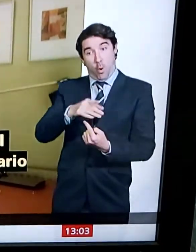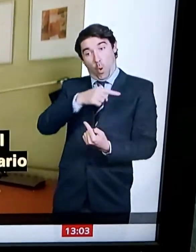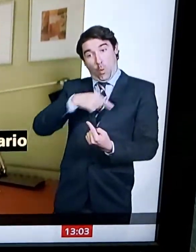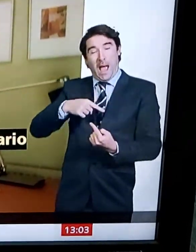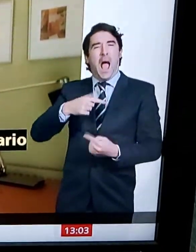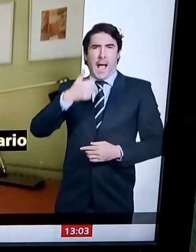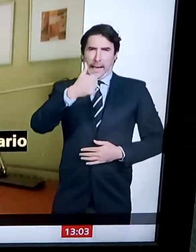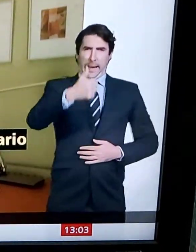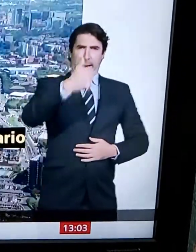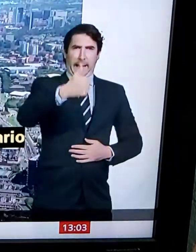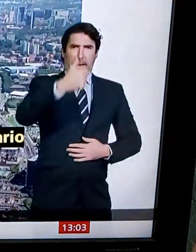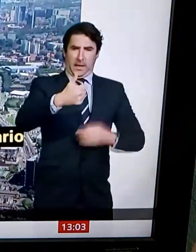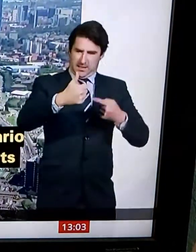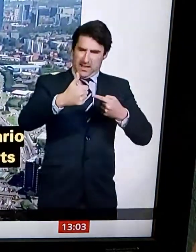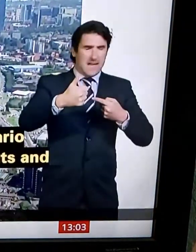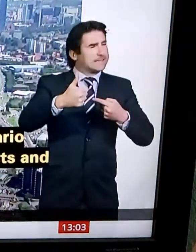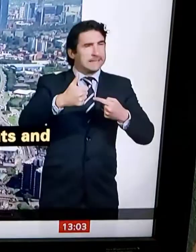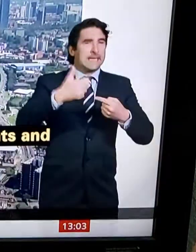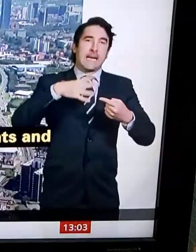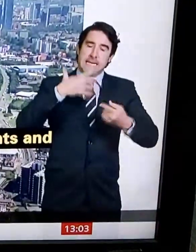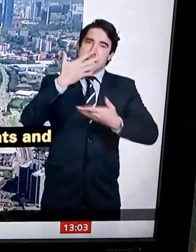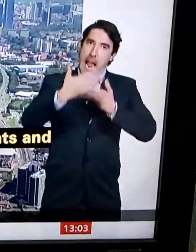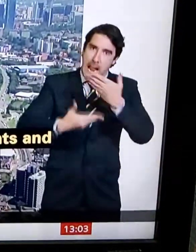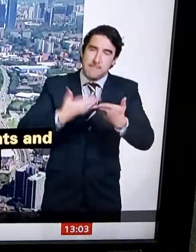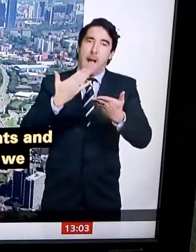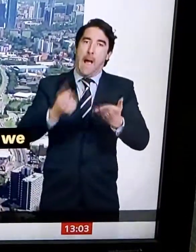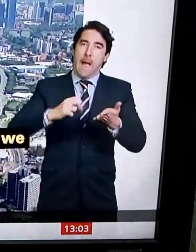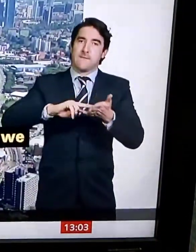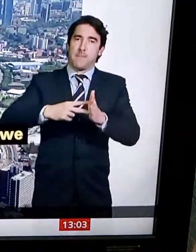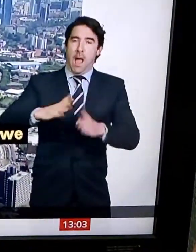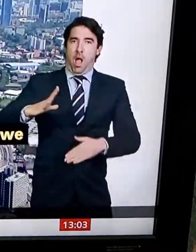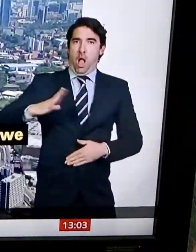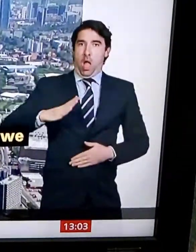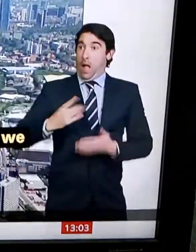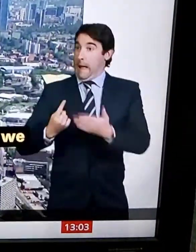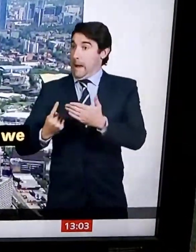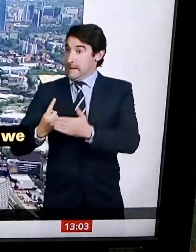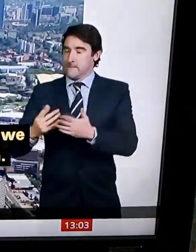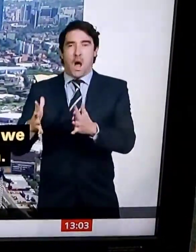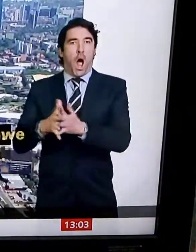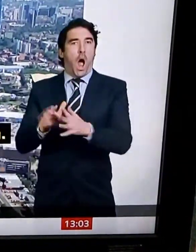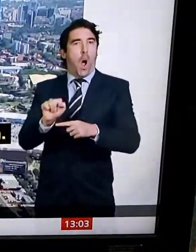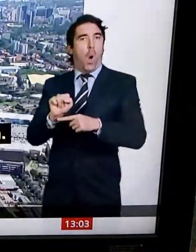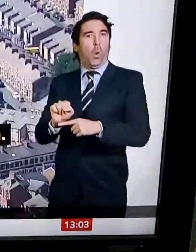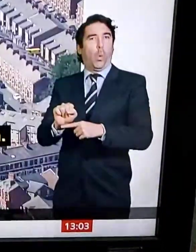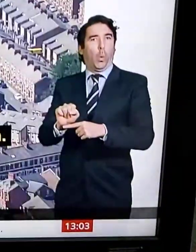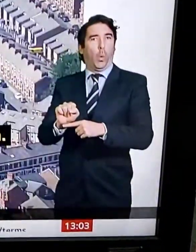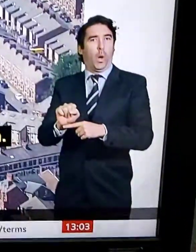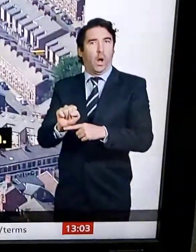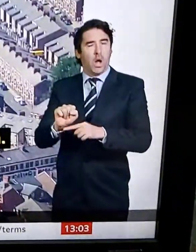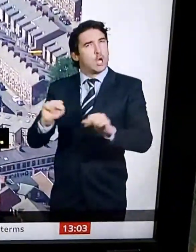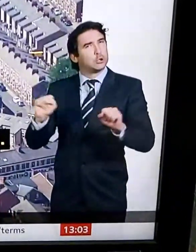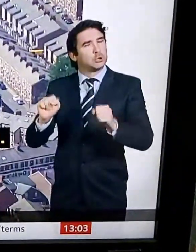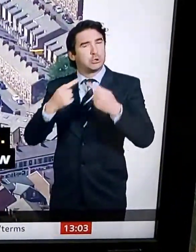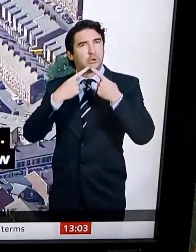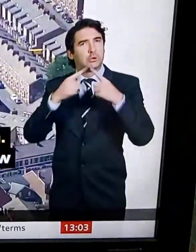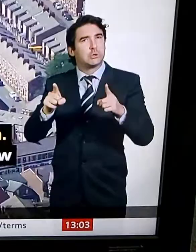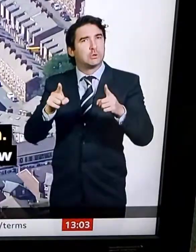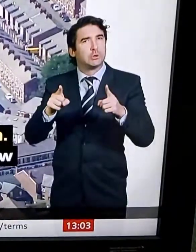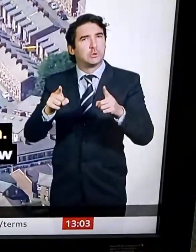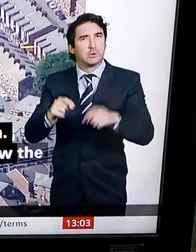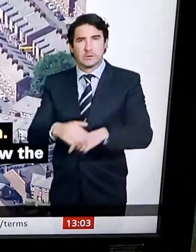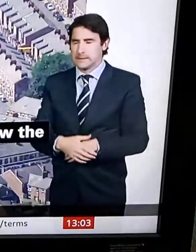Fences of World Health and their grant to take the vote. ...operations in Channel BC. The surveillance aircraft